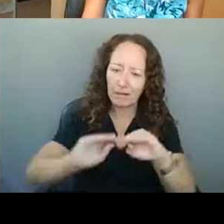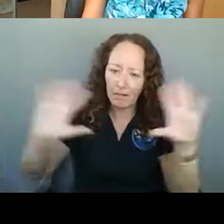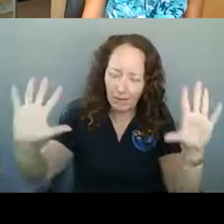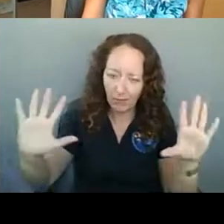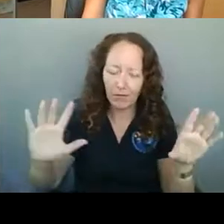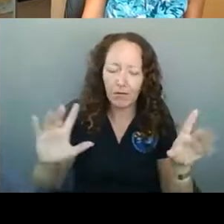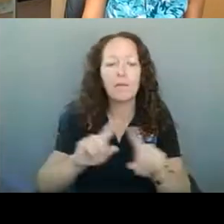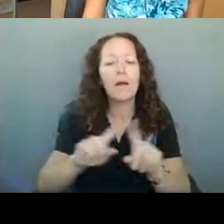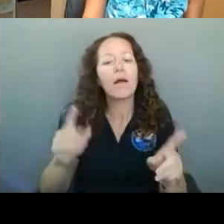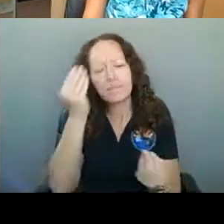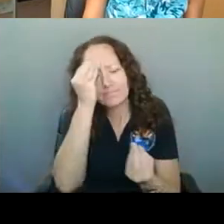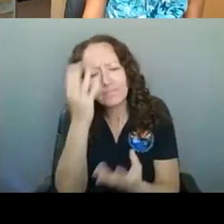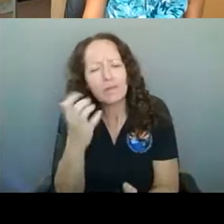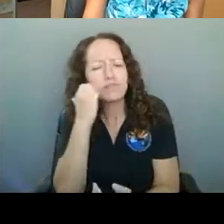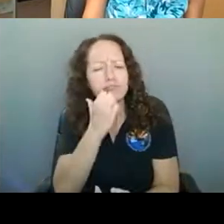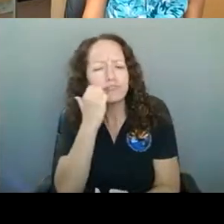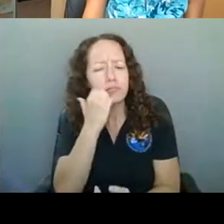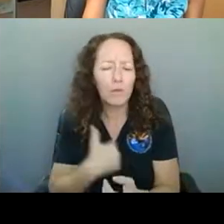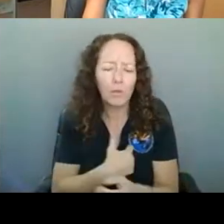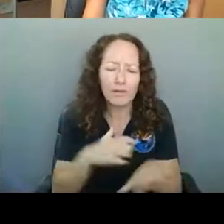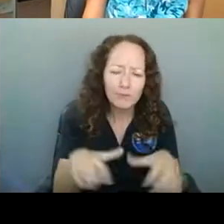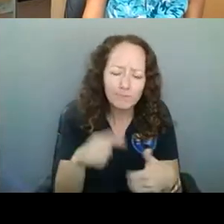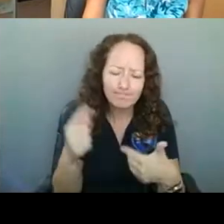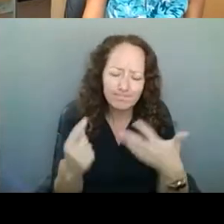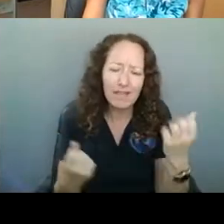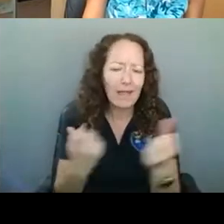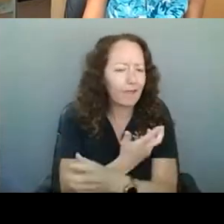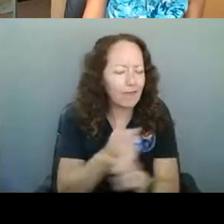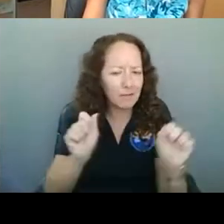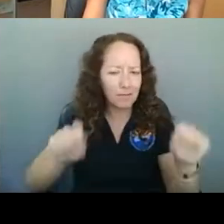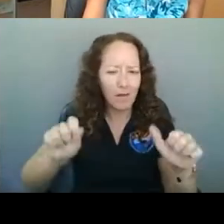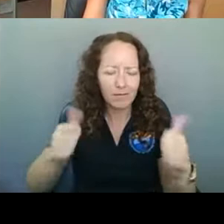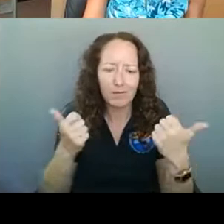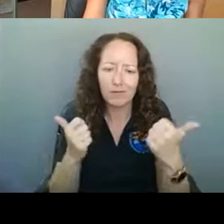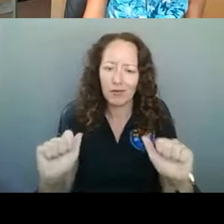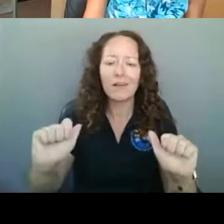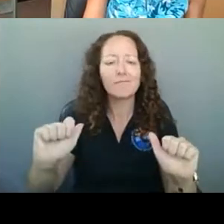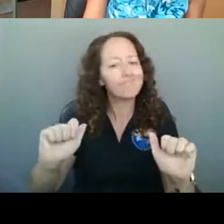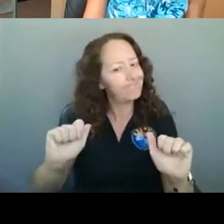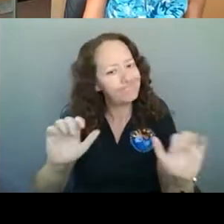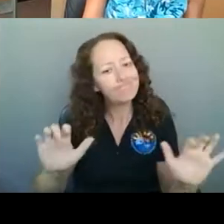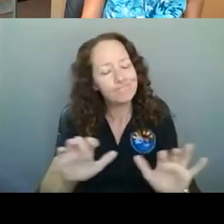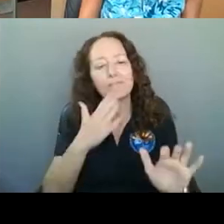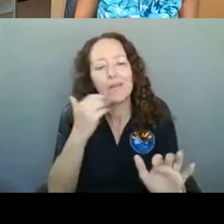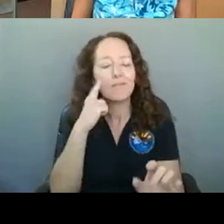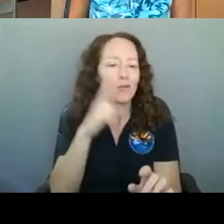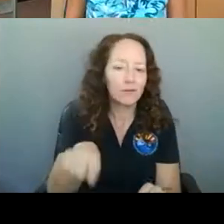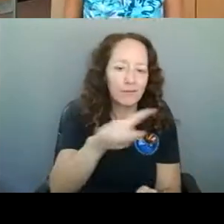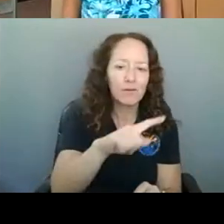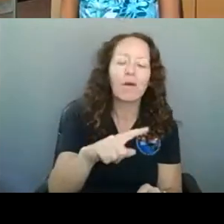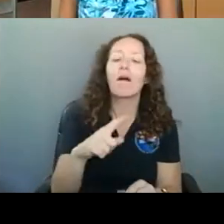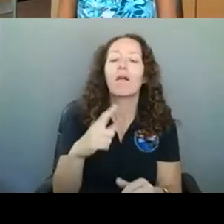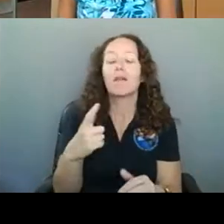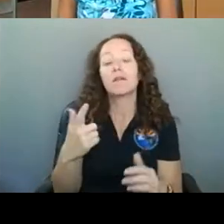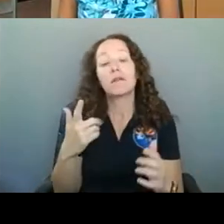always in our thoughts. want to make sure that that we get you open successfully and as soon as we can. Today, we have Leslie Horton from Yuppie